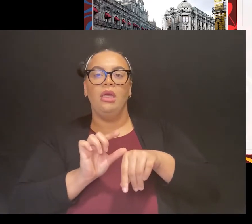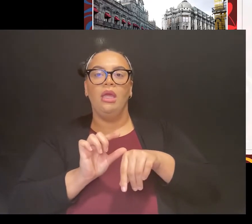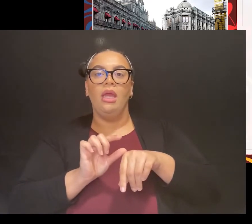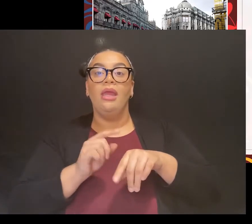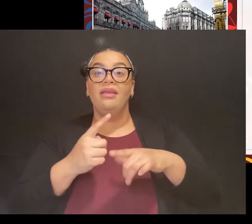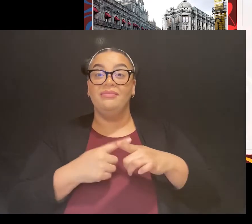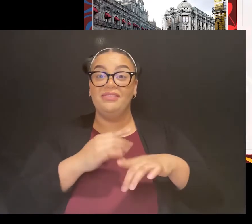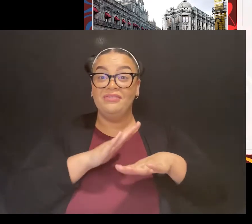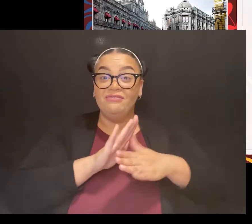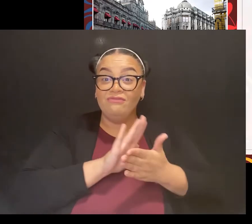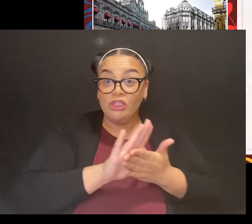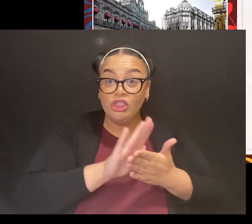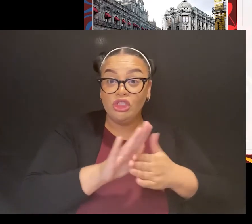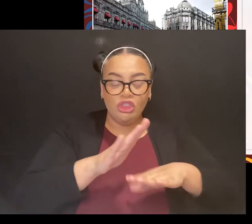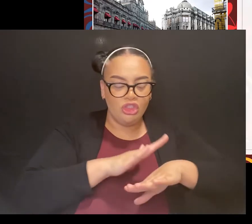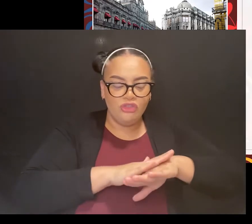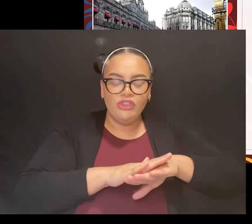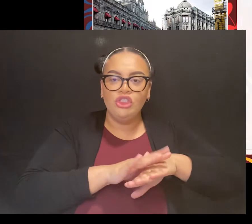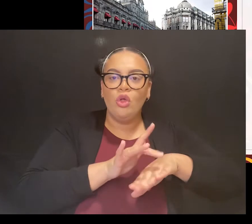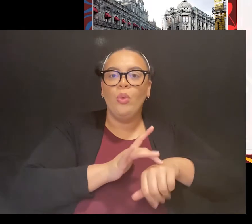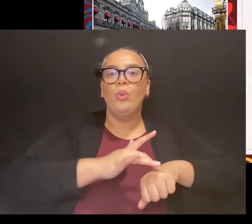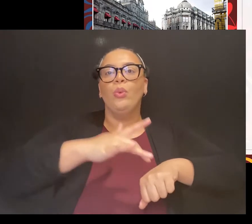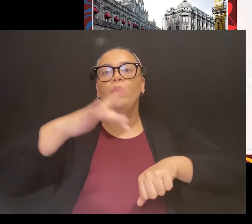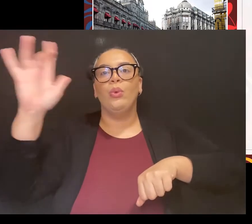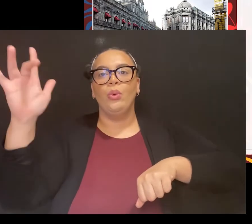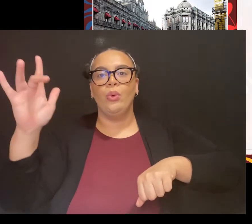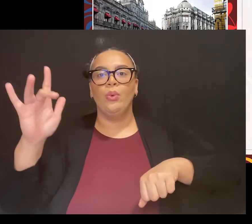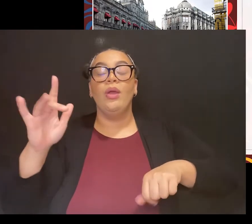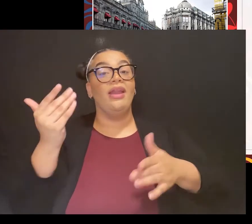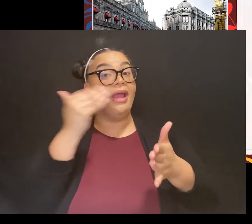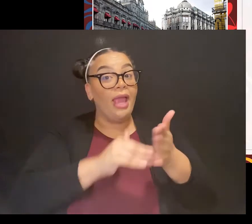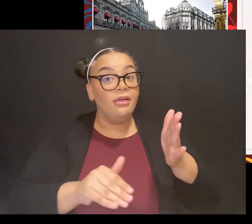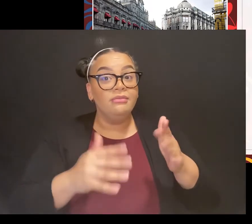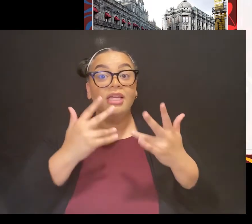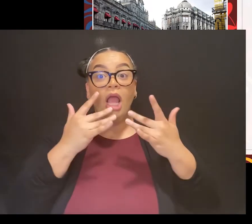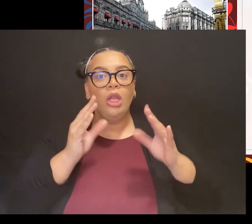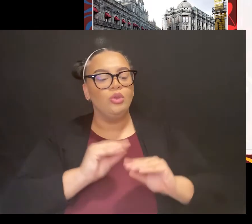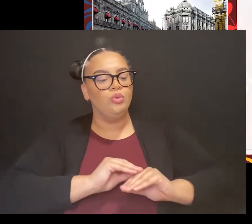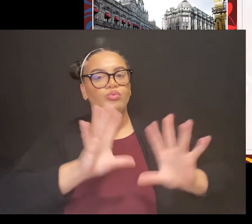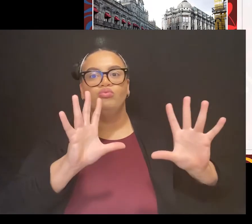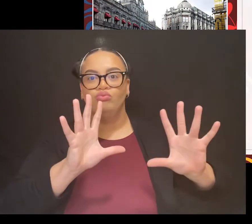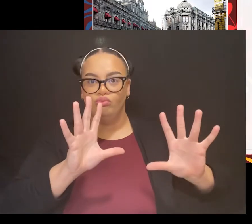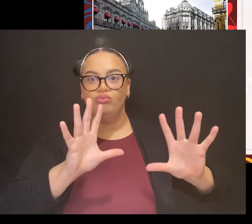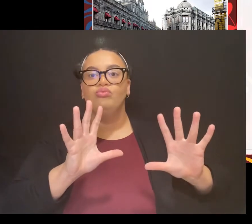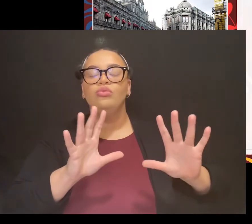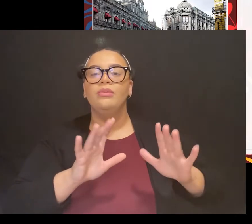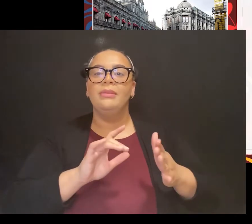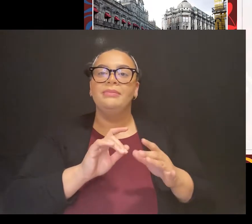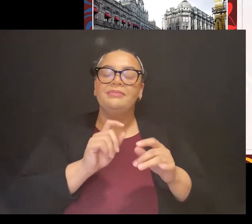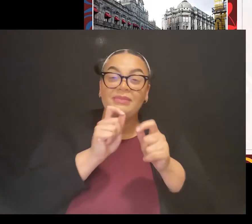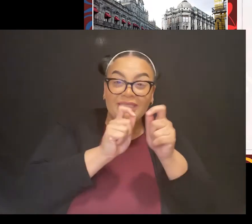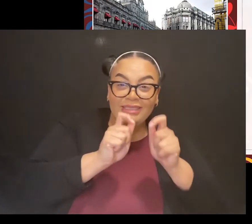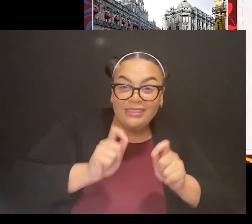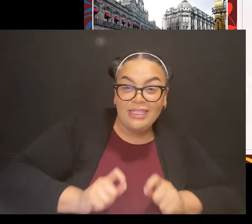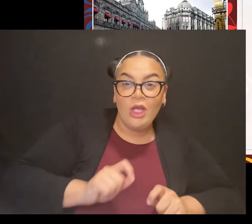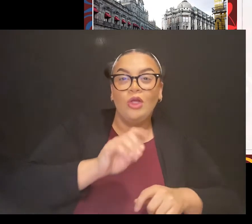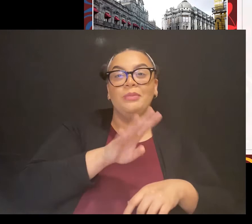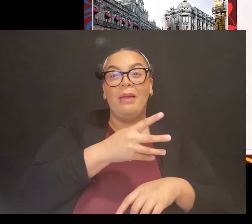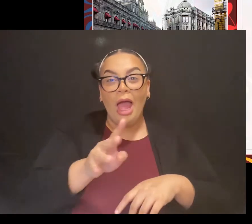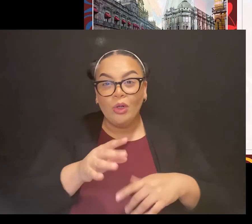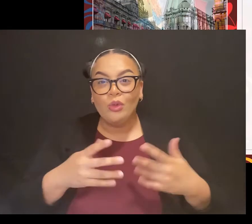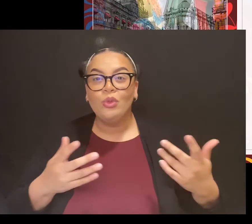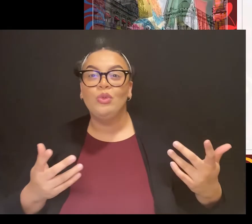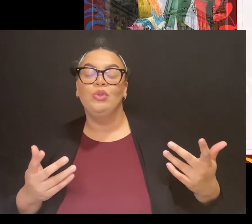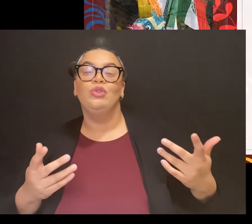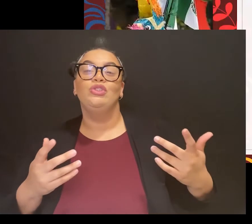super colorful. So there's detailed patterns and you can find many imitations in the import stores.